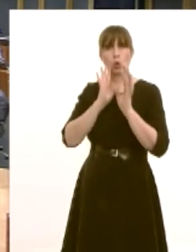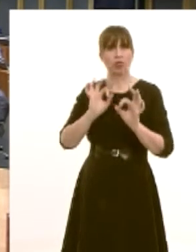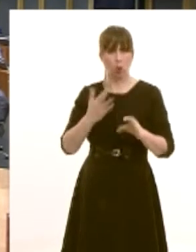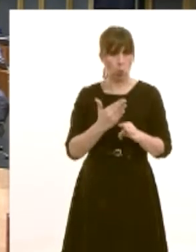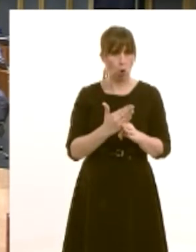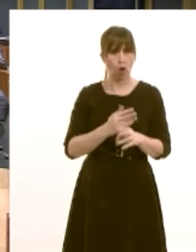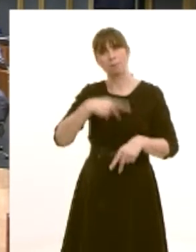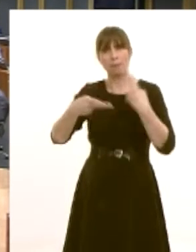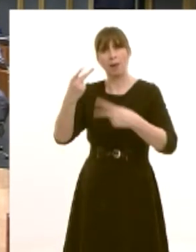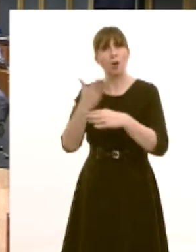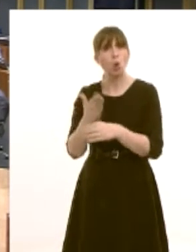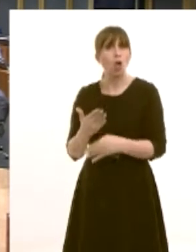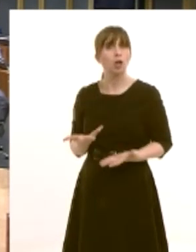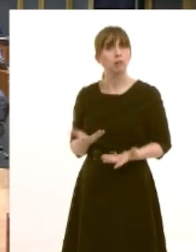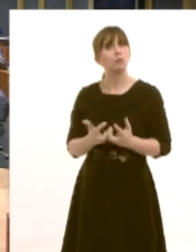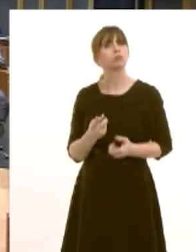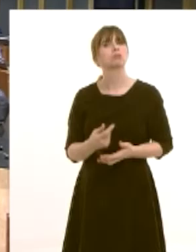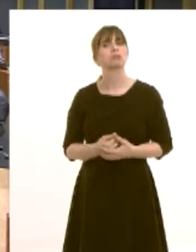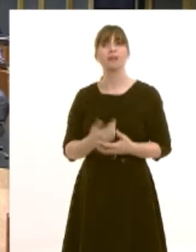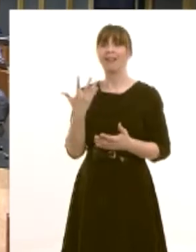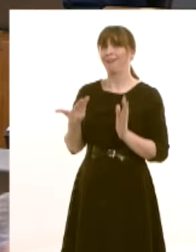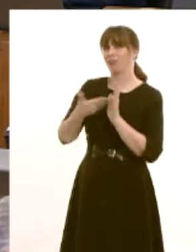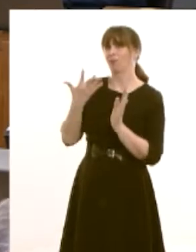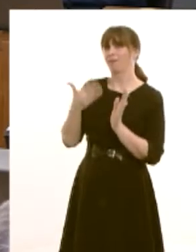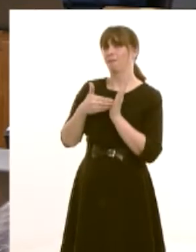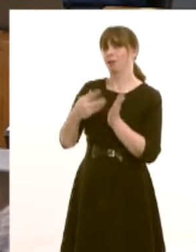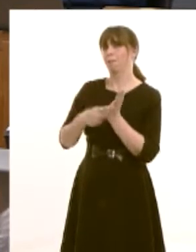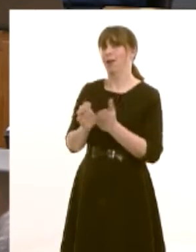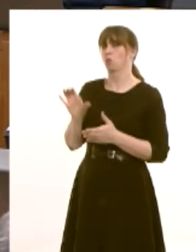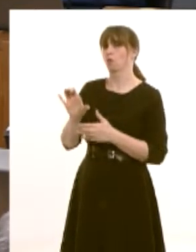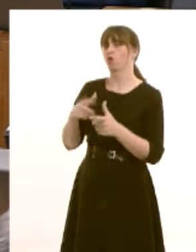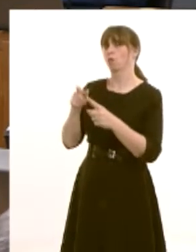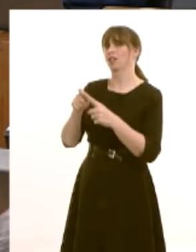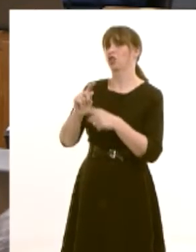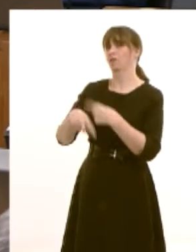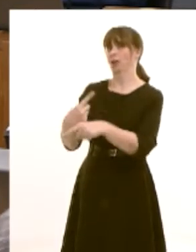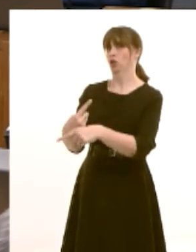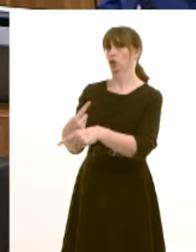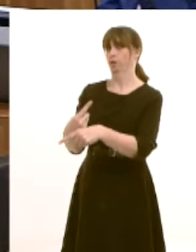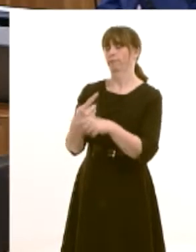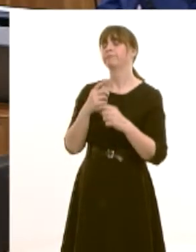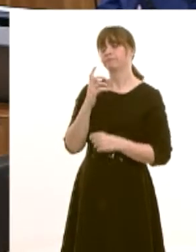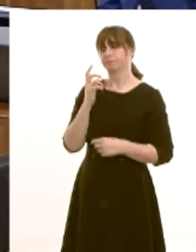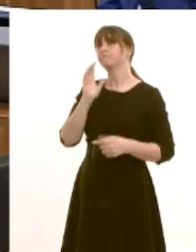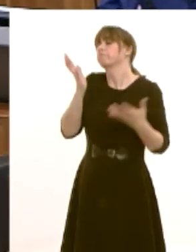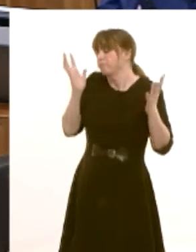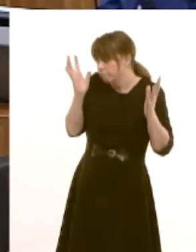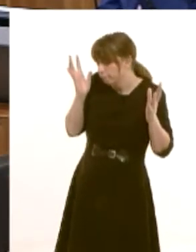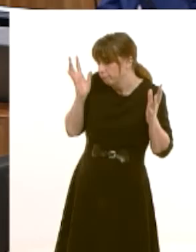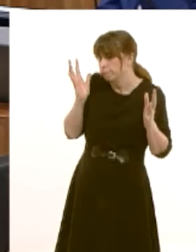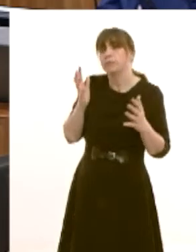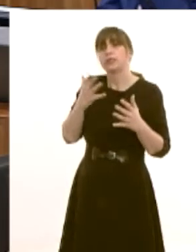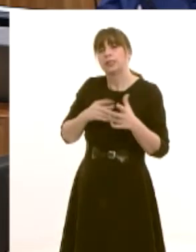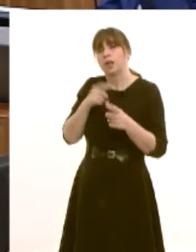well we recently announced an additional five million pounds for apprenticeships next year we have of course uh focus on growing